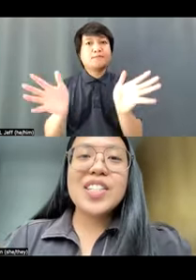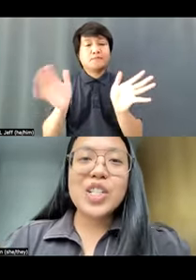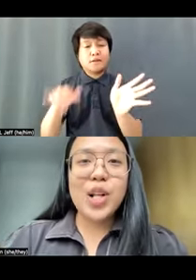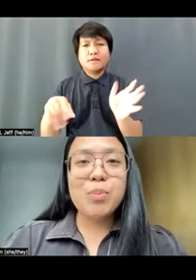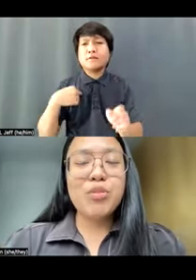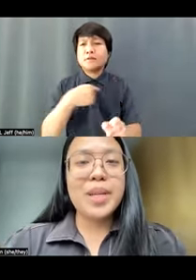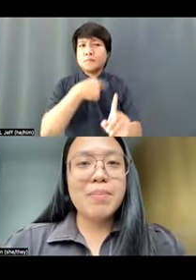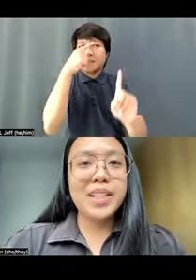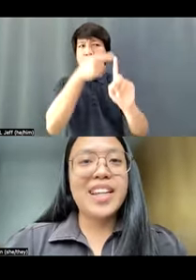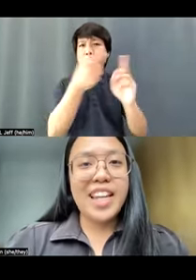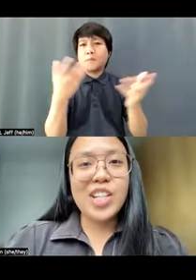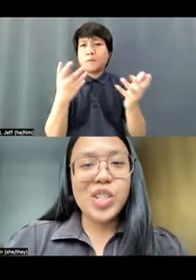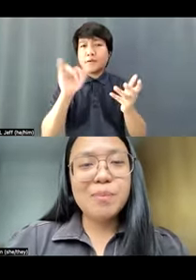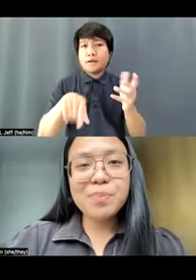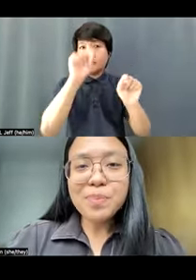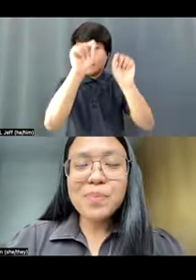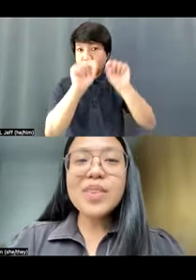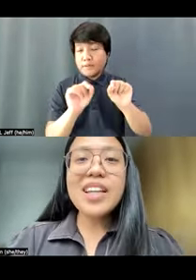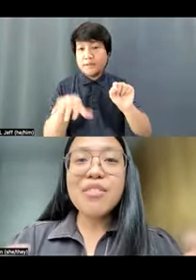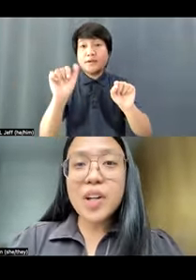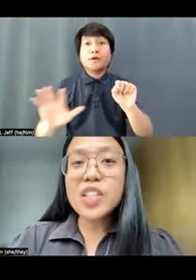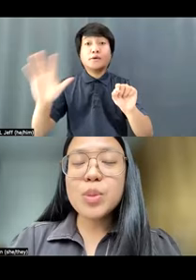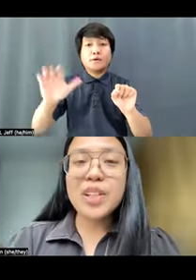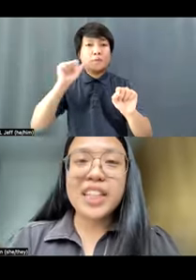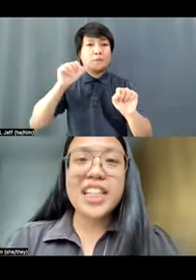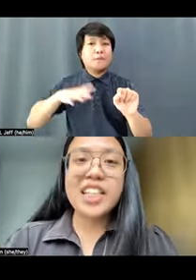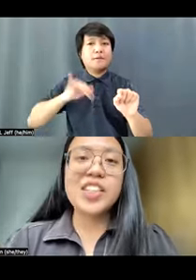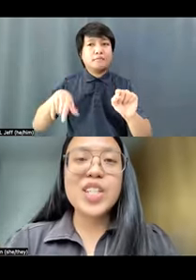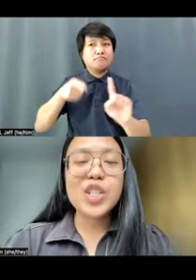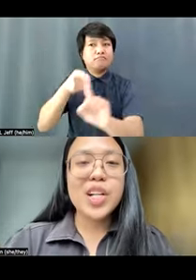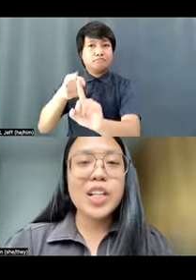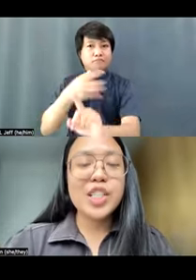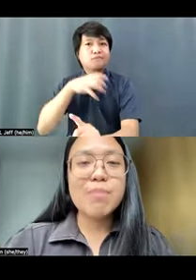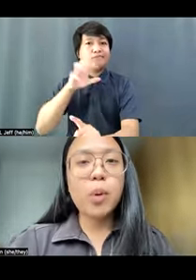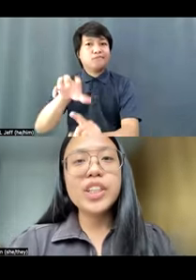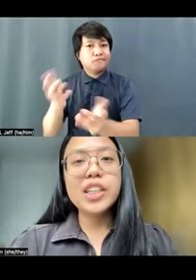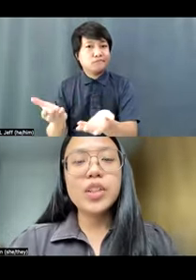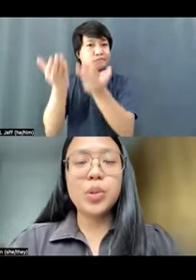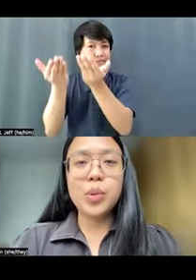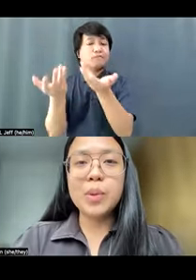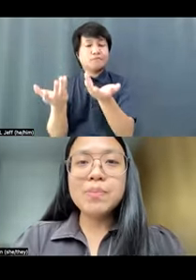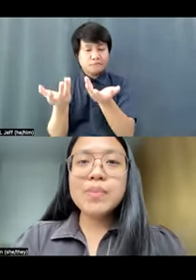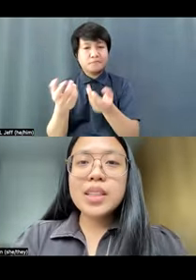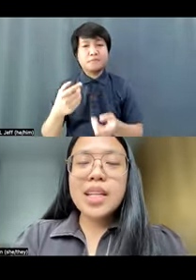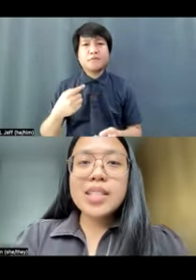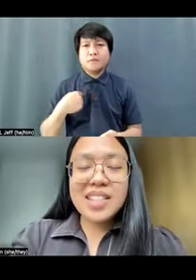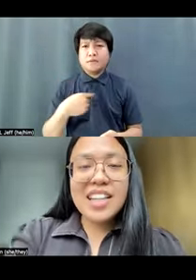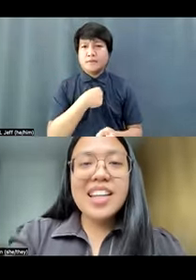intersectional movement building in Asia. And for us to be really intersectional, it's important to